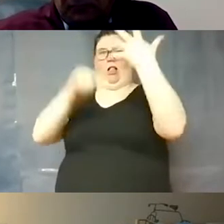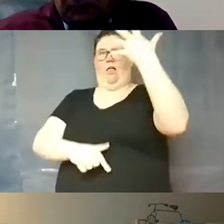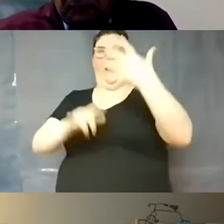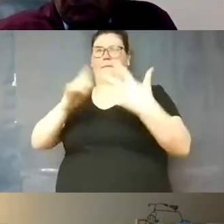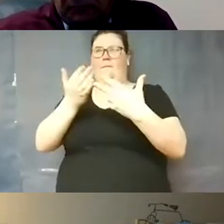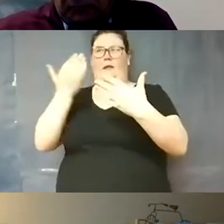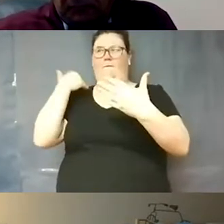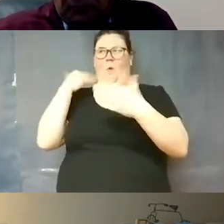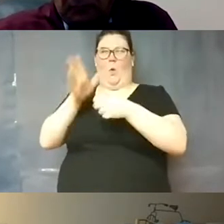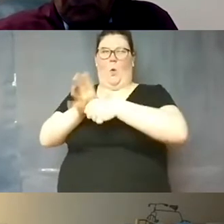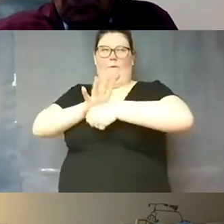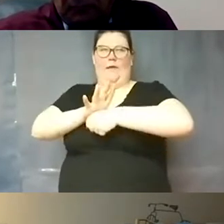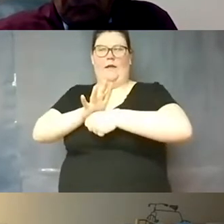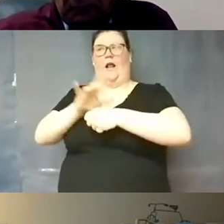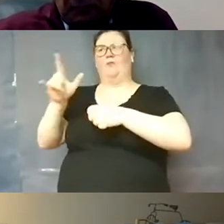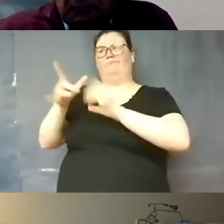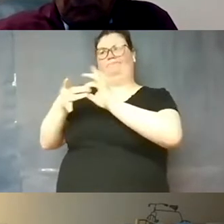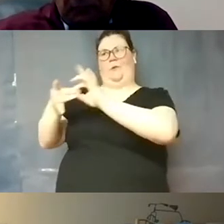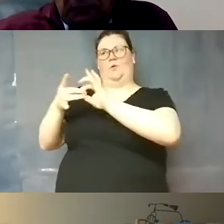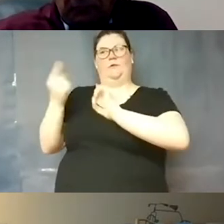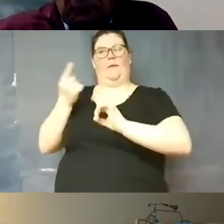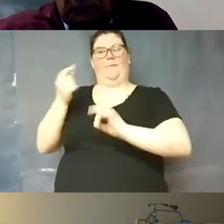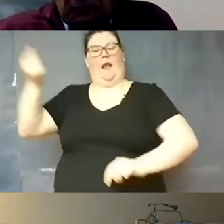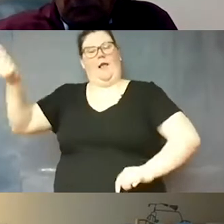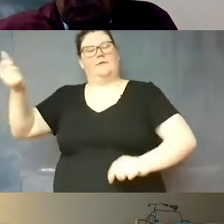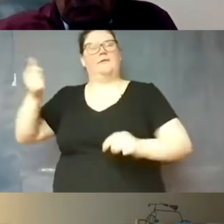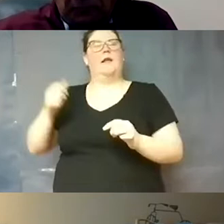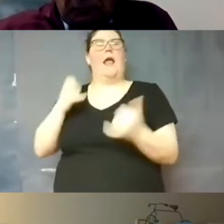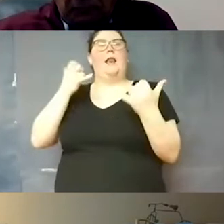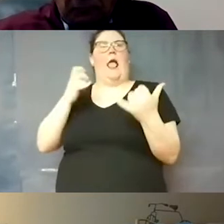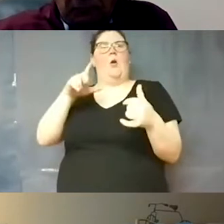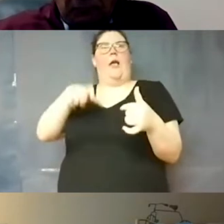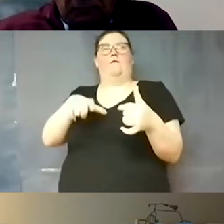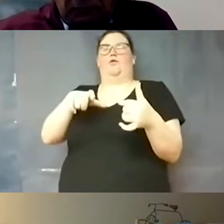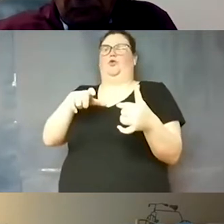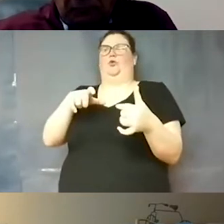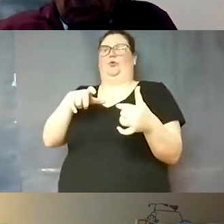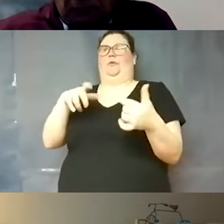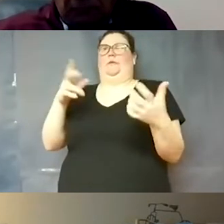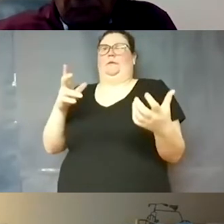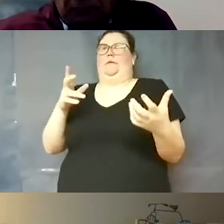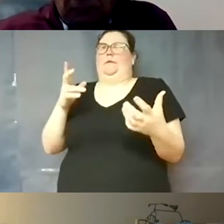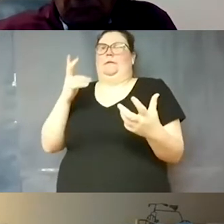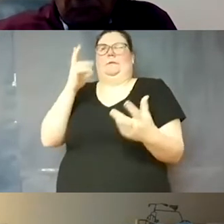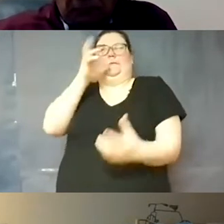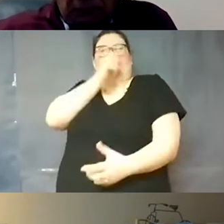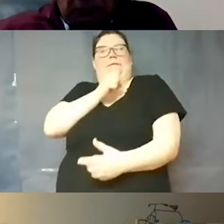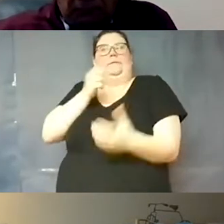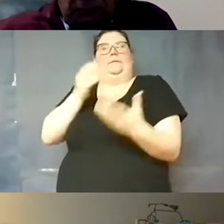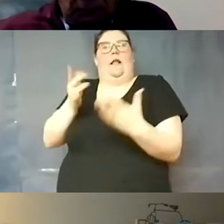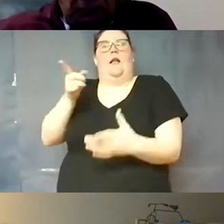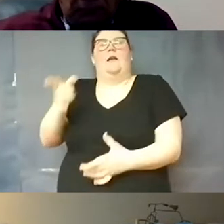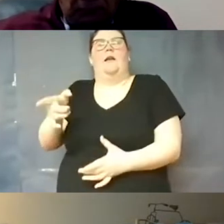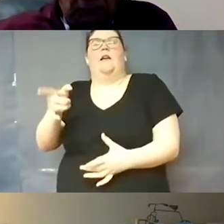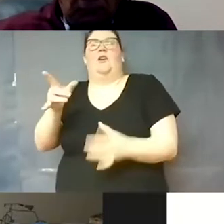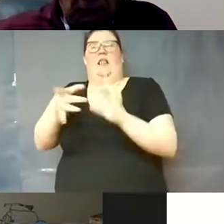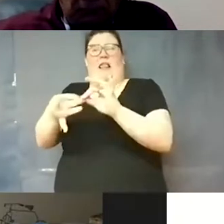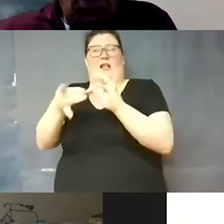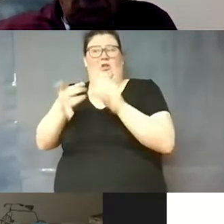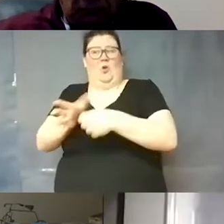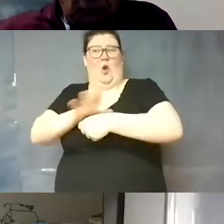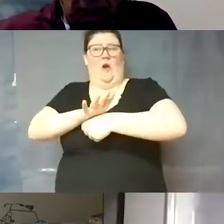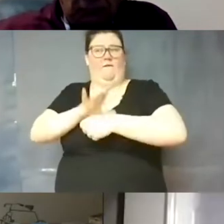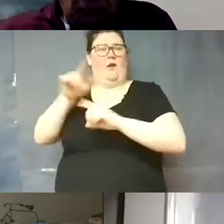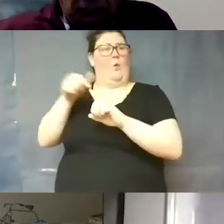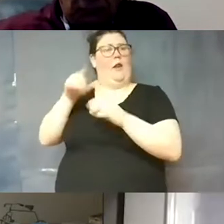all attributed to something else and now um we have to suspect that they could possibly be related to coveted whenever a student complains of